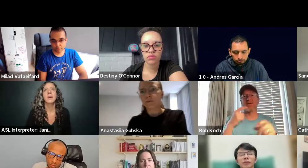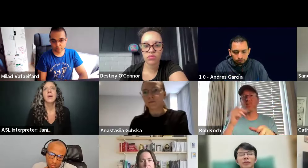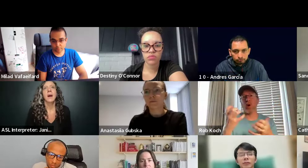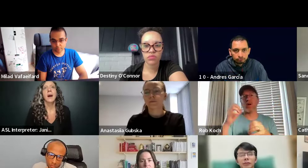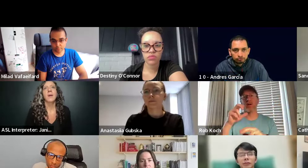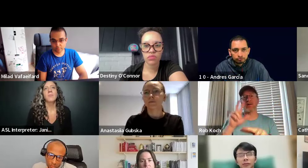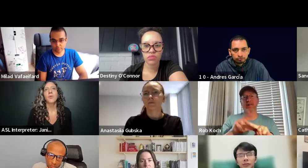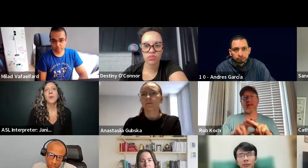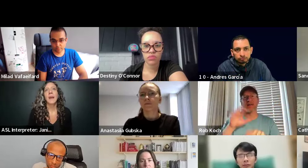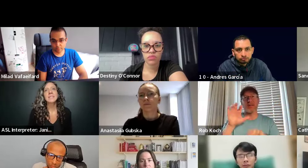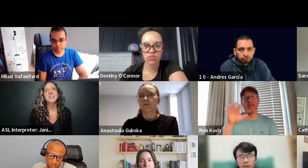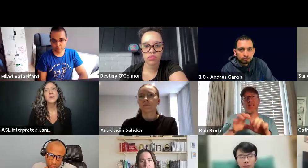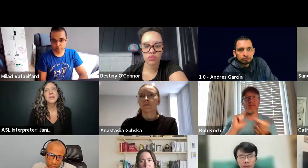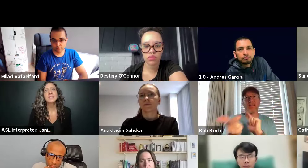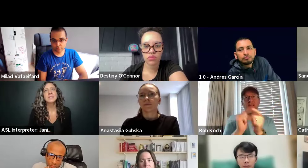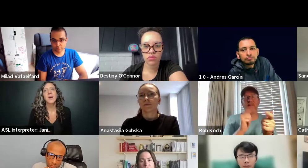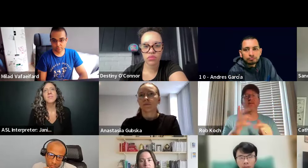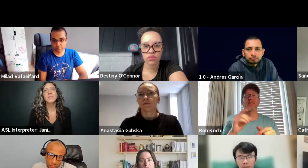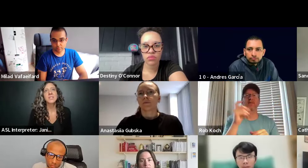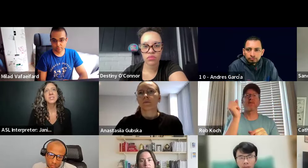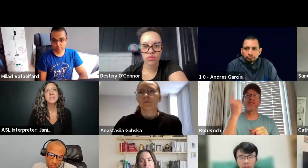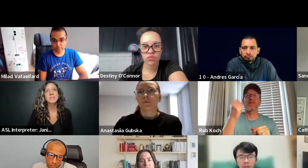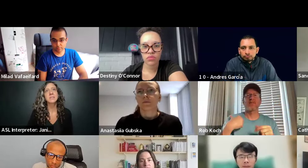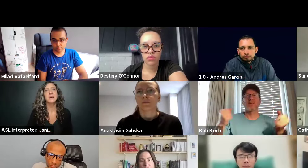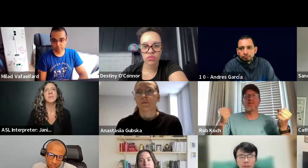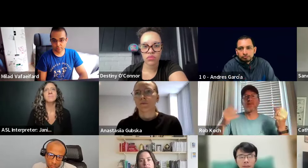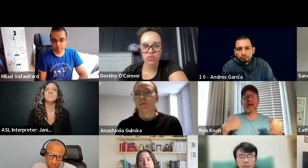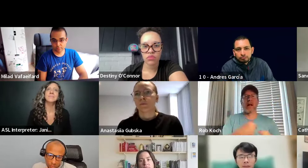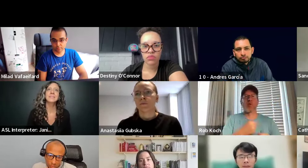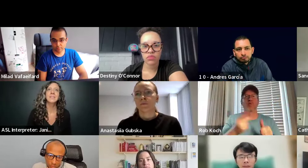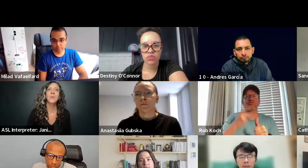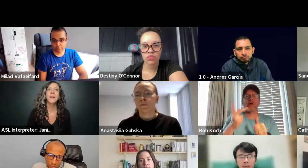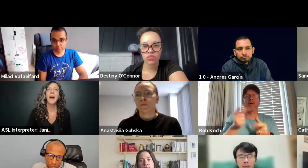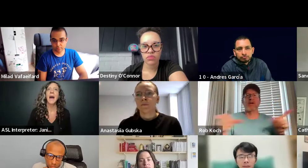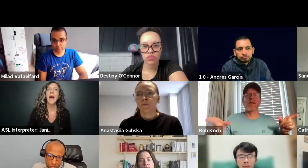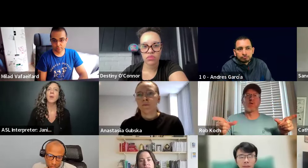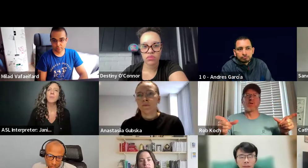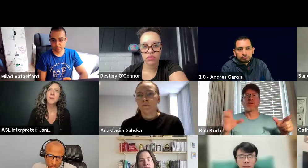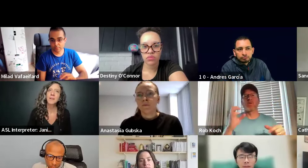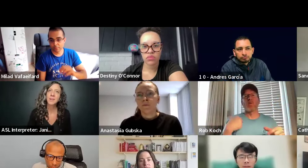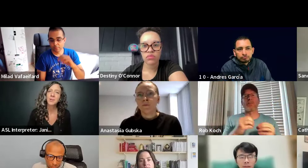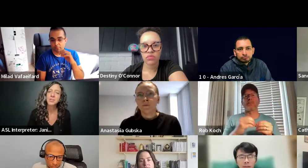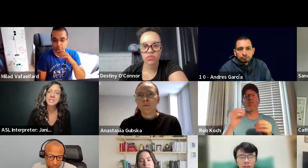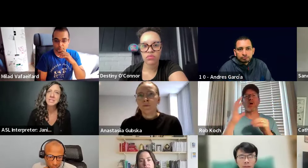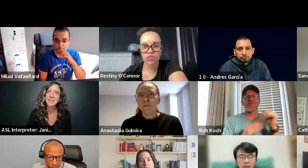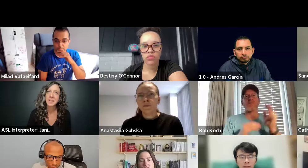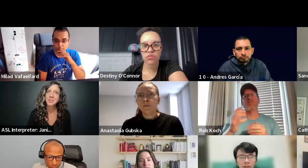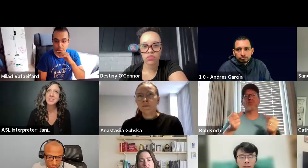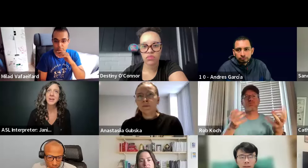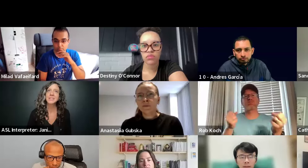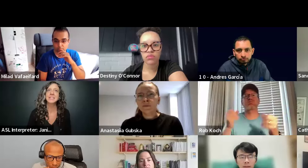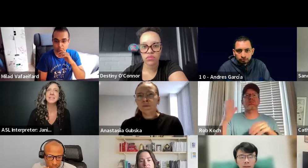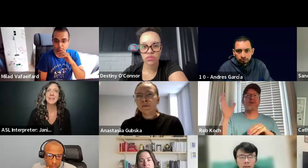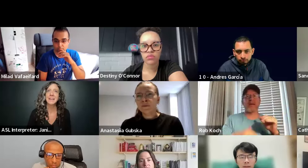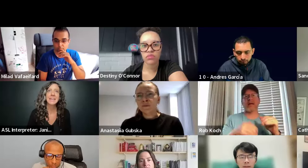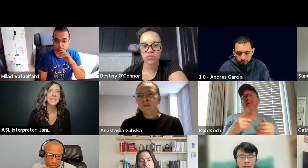um, for asynchronous conversations. Um, you know what our primary language is sign language.